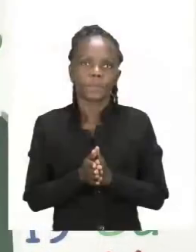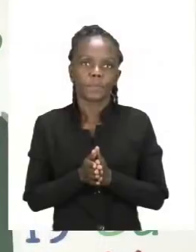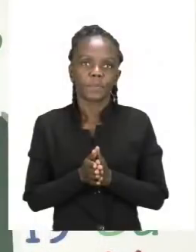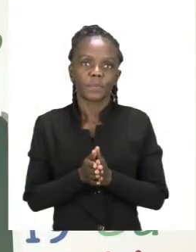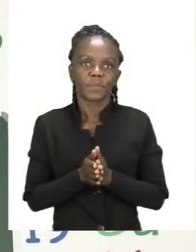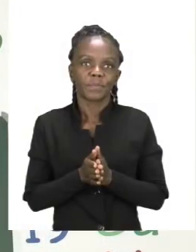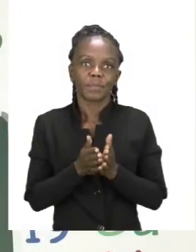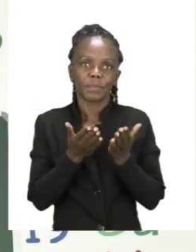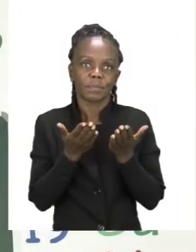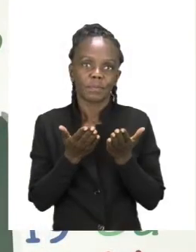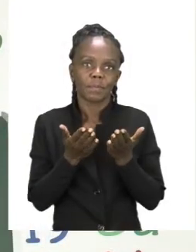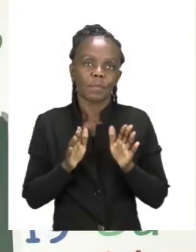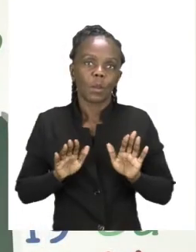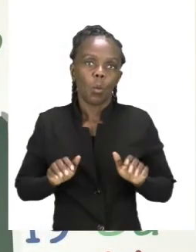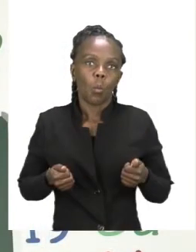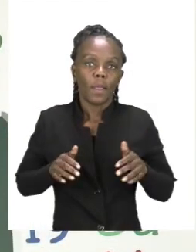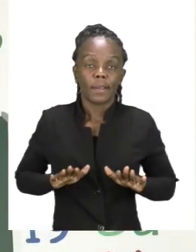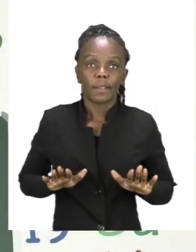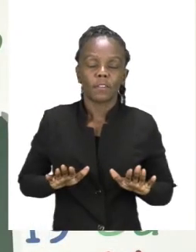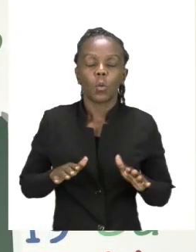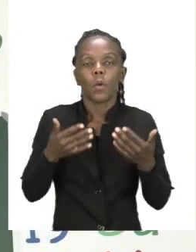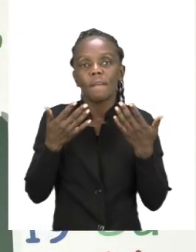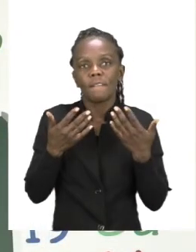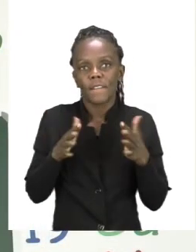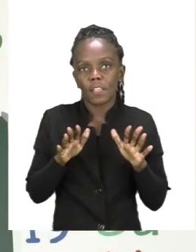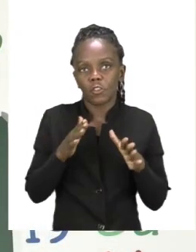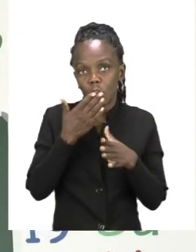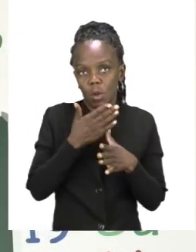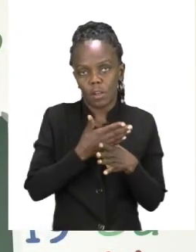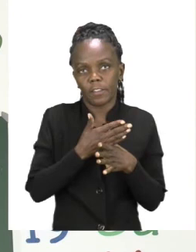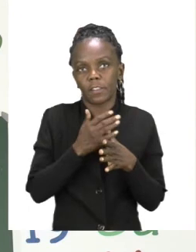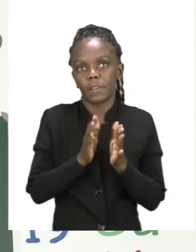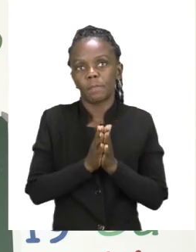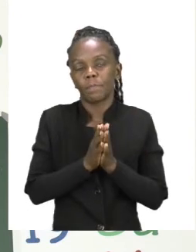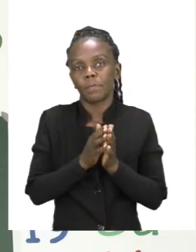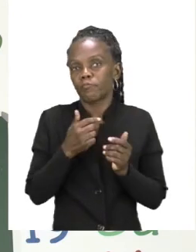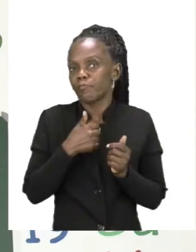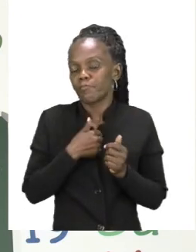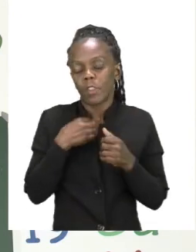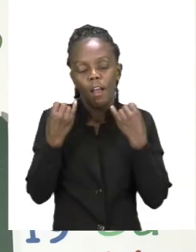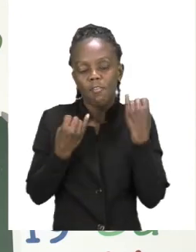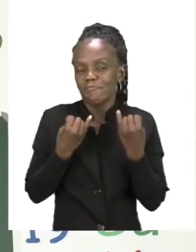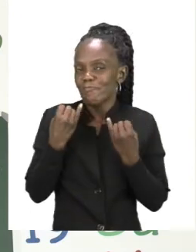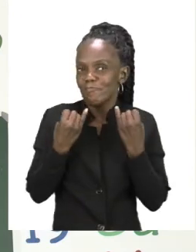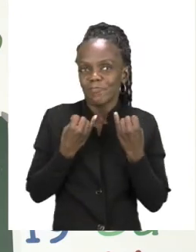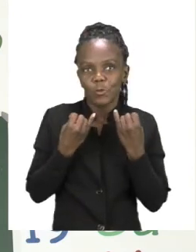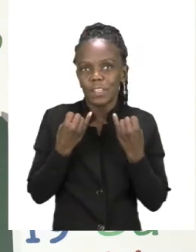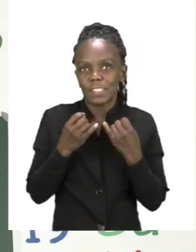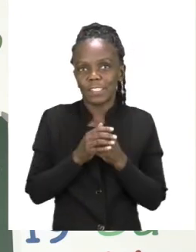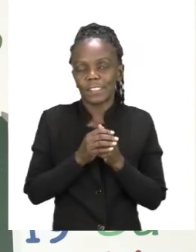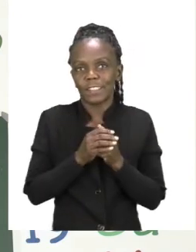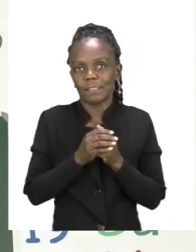Boys and girls, we have now come to the end of our lesson and I had so much fun with you today.